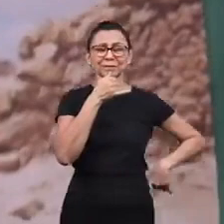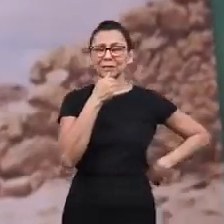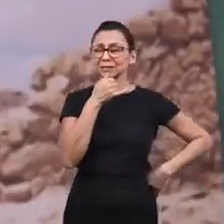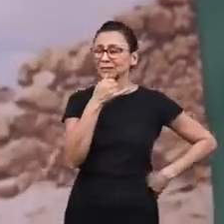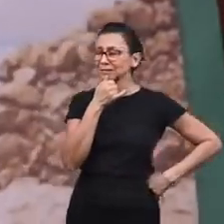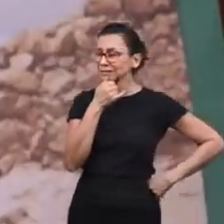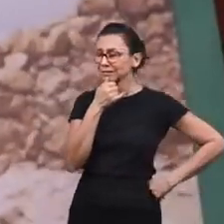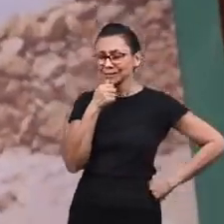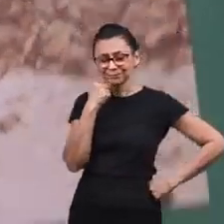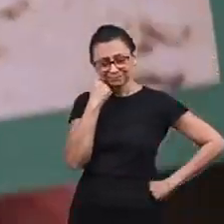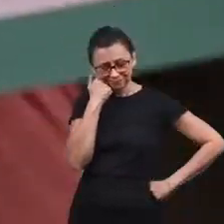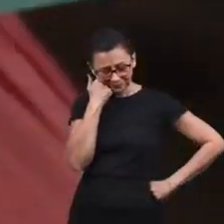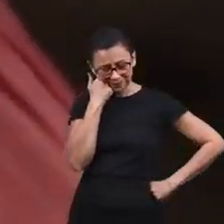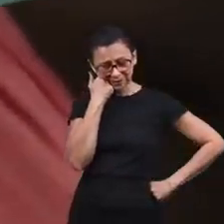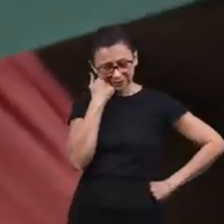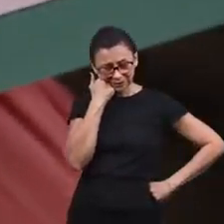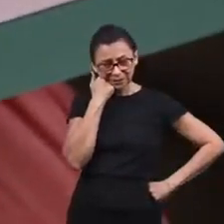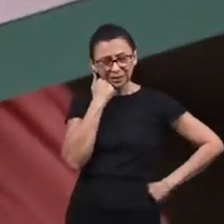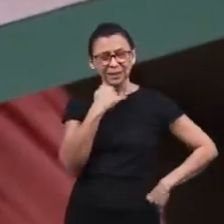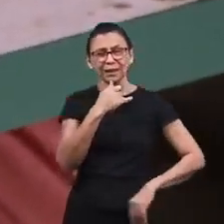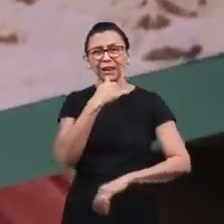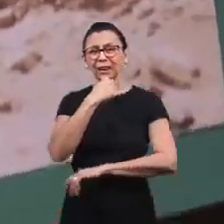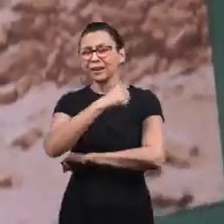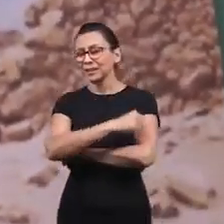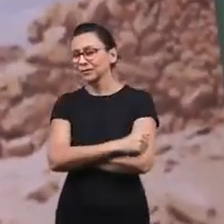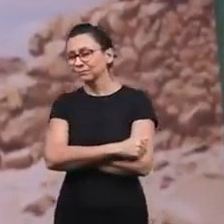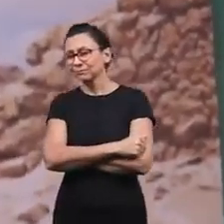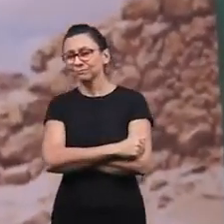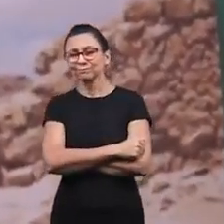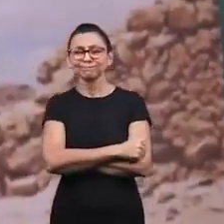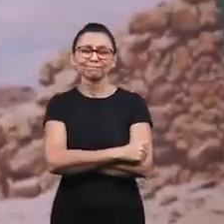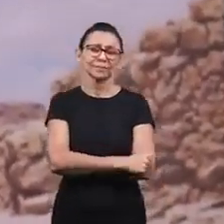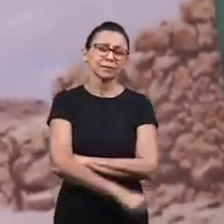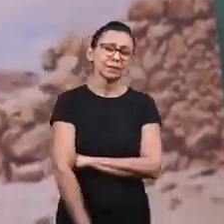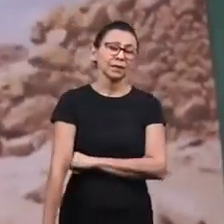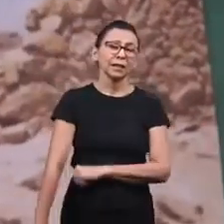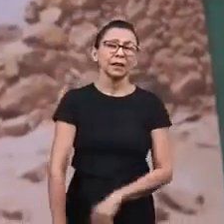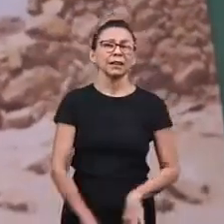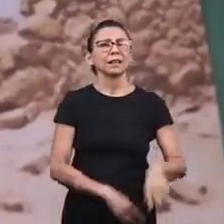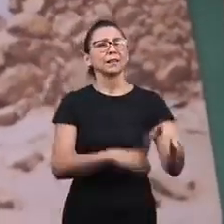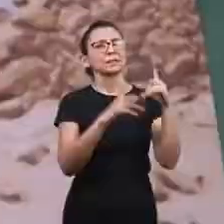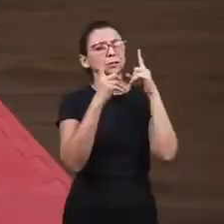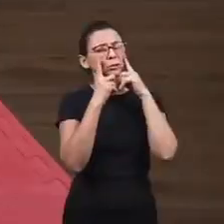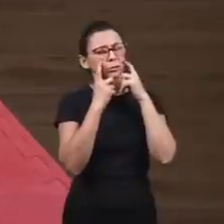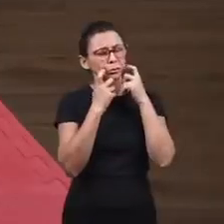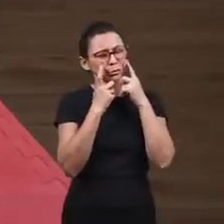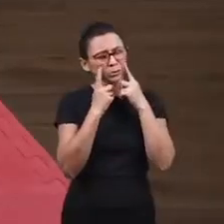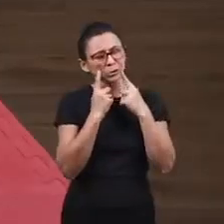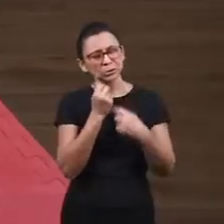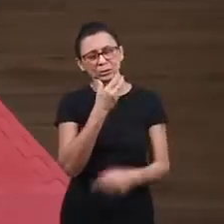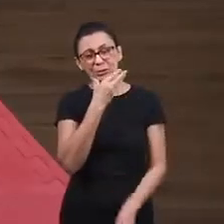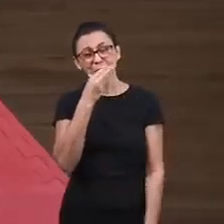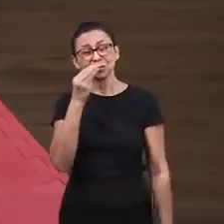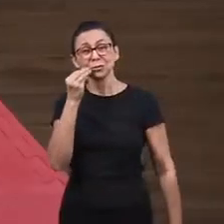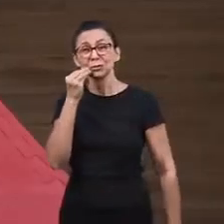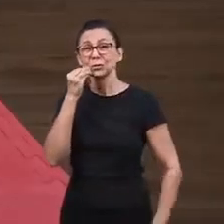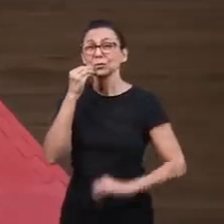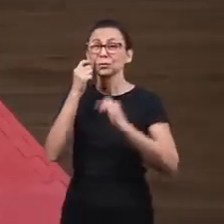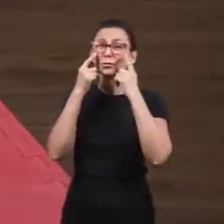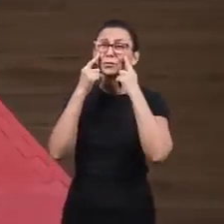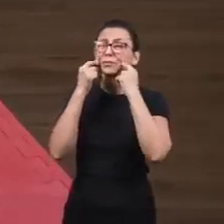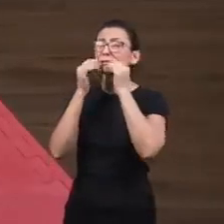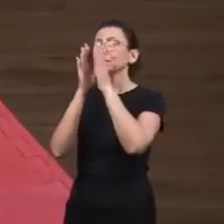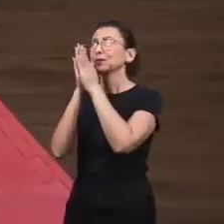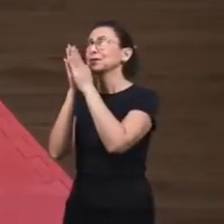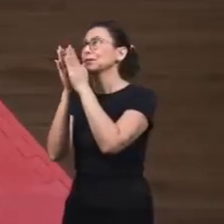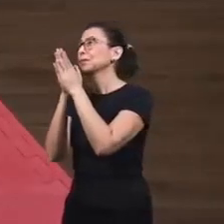this, he was very sad. He was very, very sad. And he cried, and he fast, and